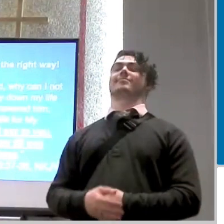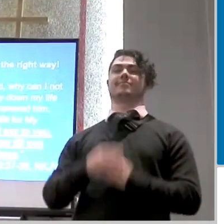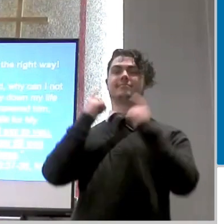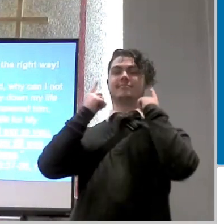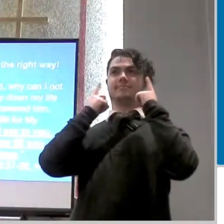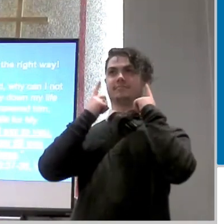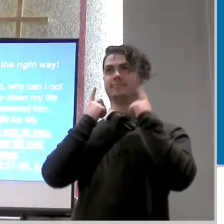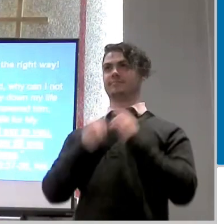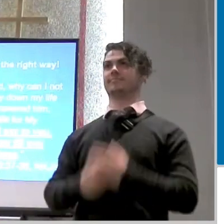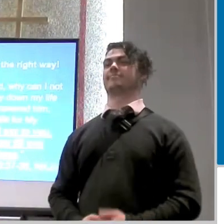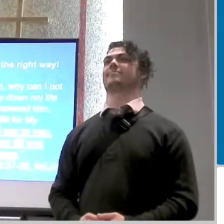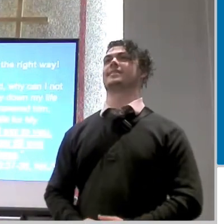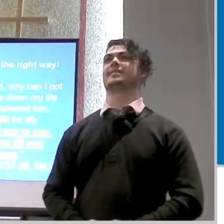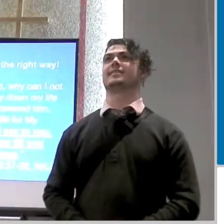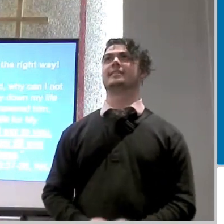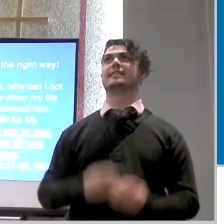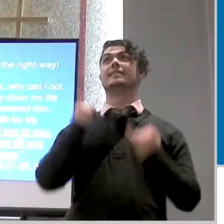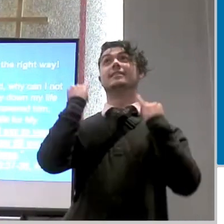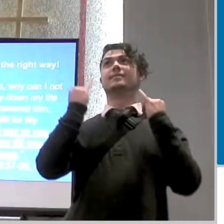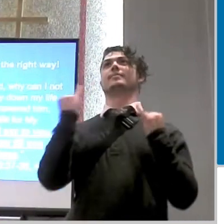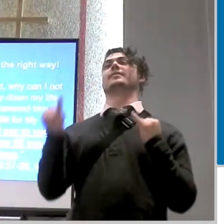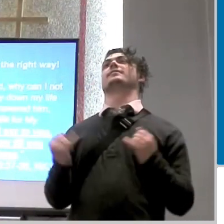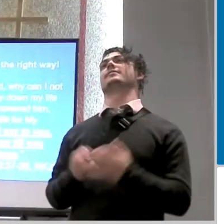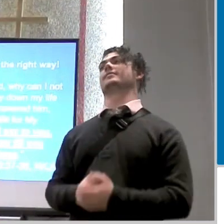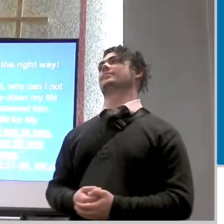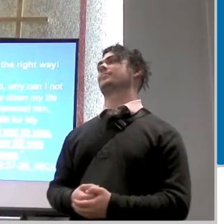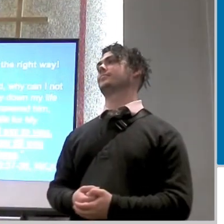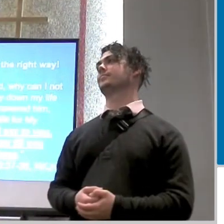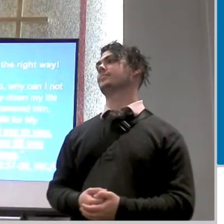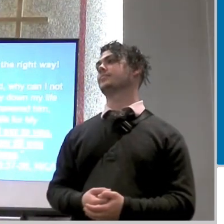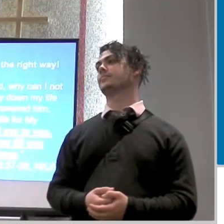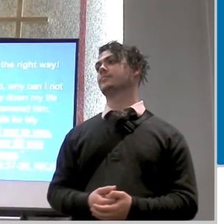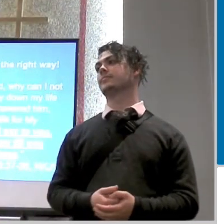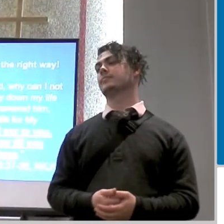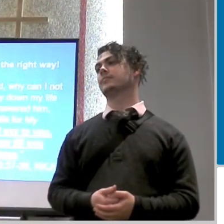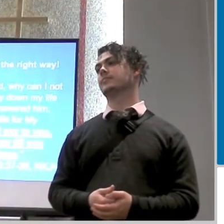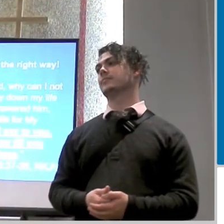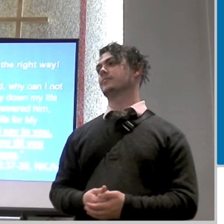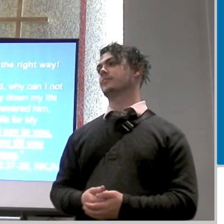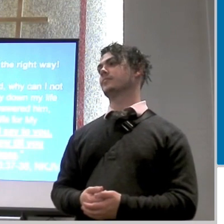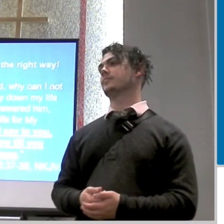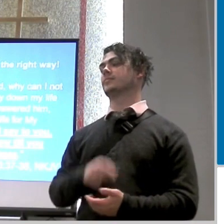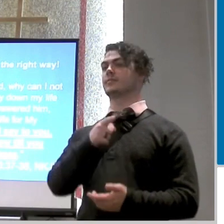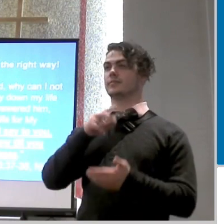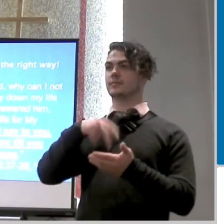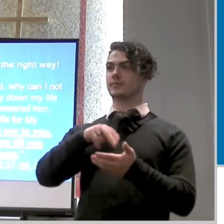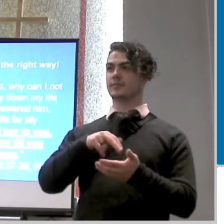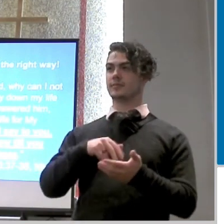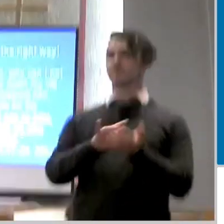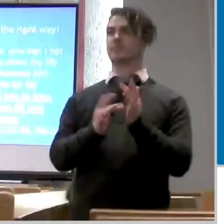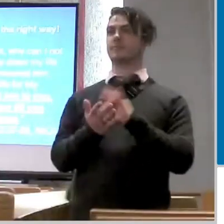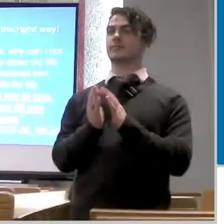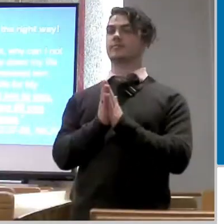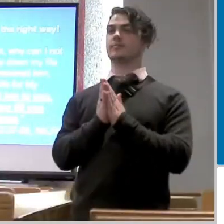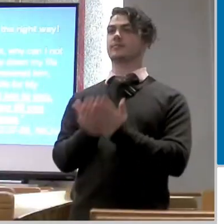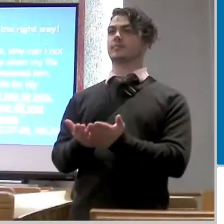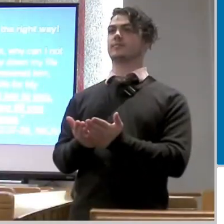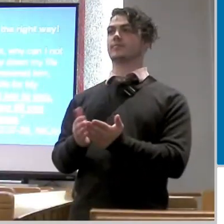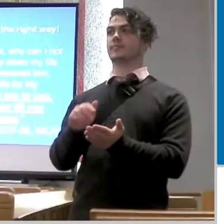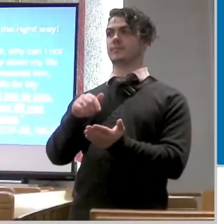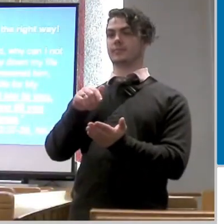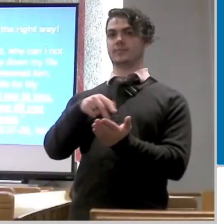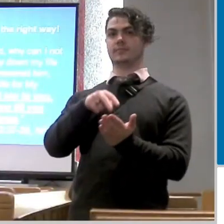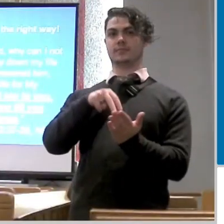imagine you were reading the bible and it was talking about something bad that was going to happen and it said